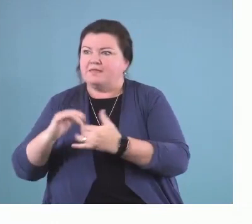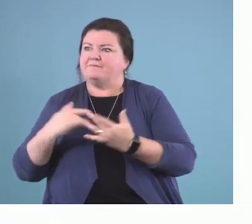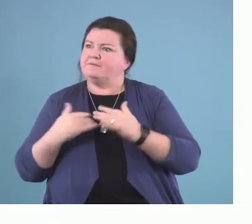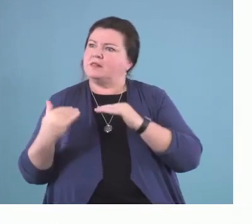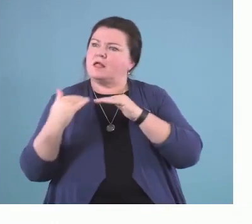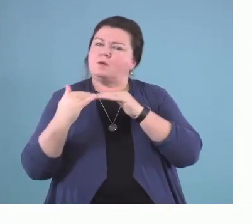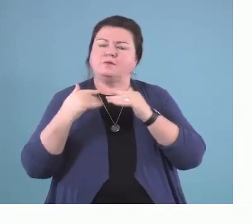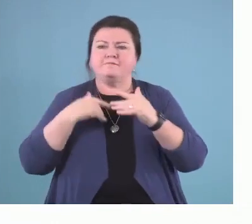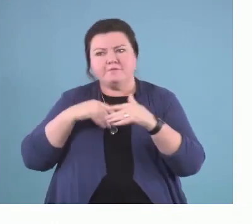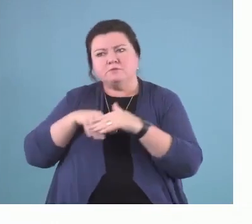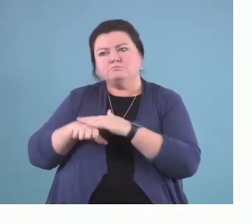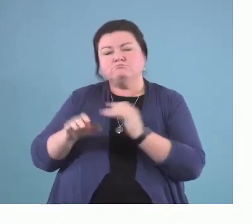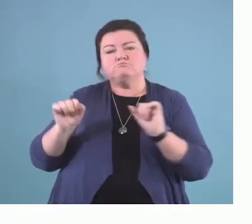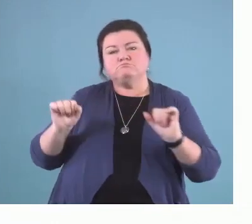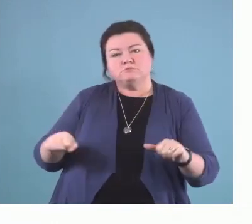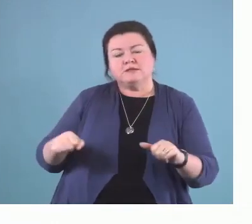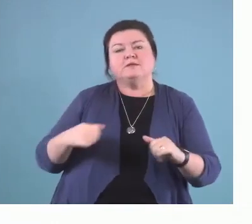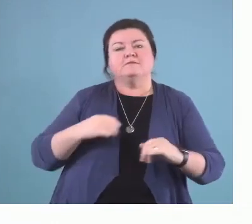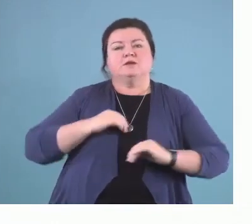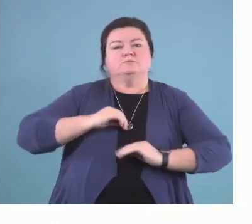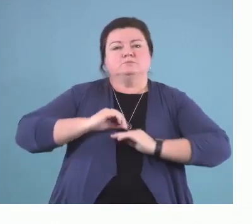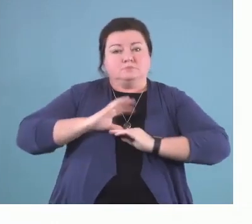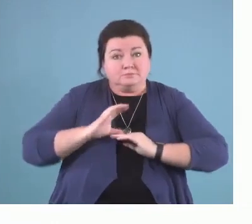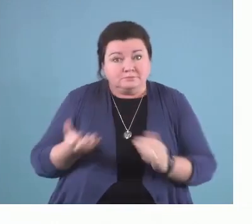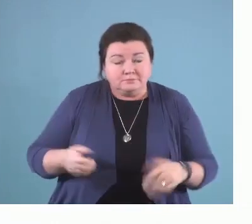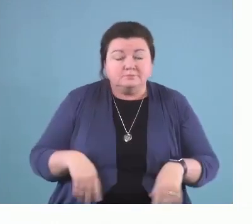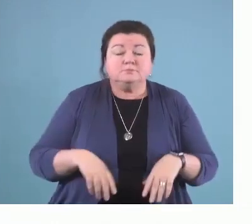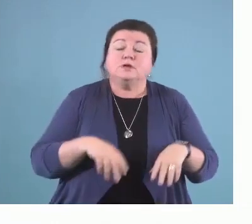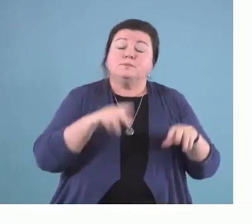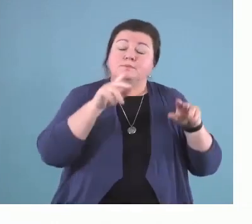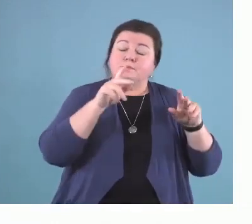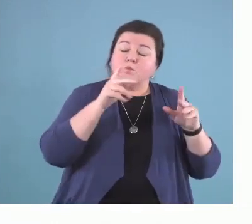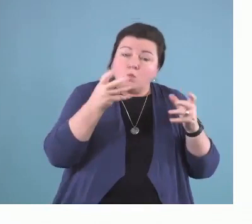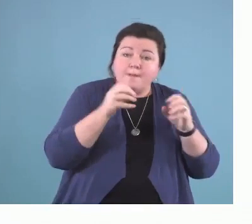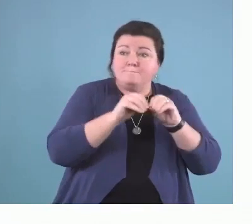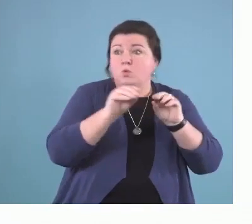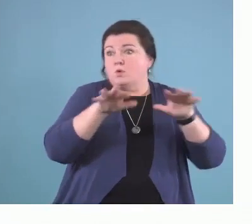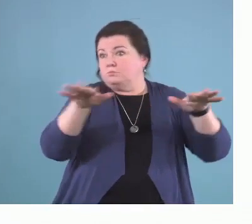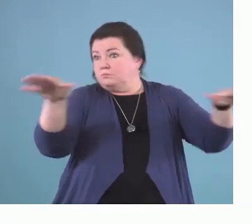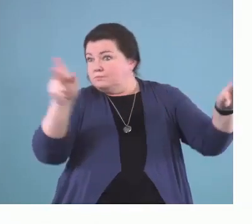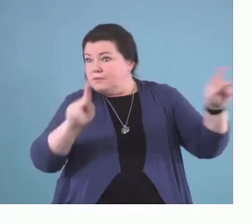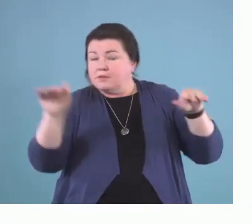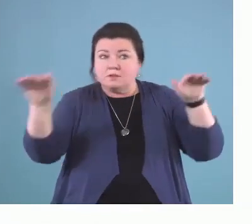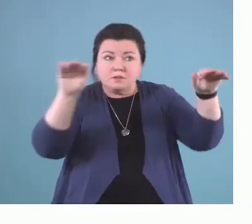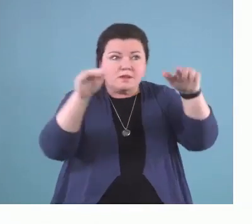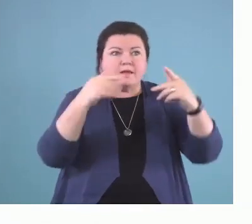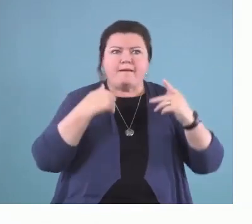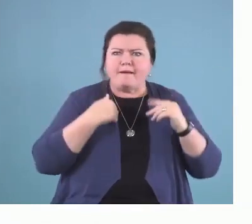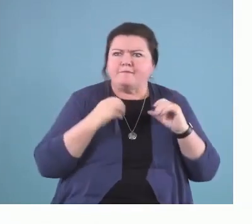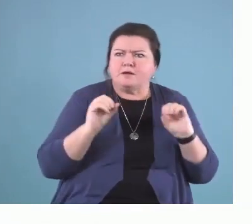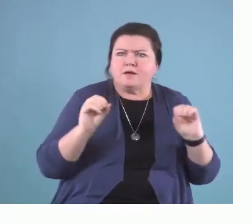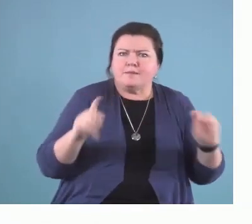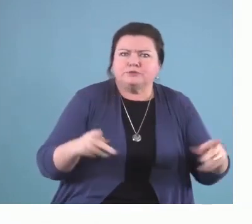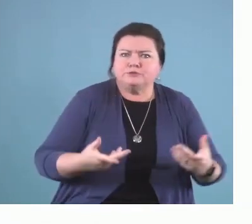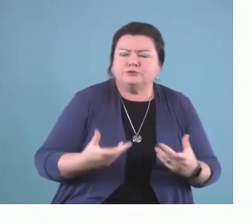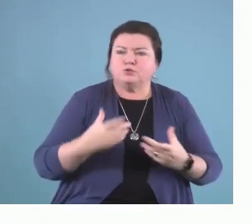So, we need to ensure that more individuals experiencing an impairment have this opportunity, so that experience and participation